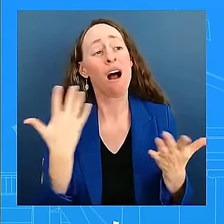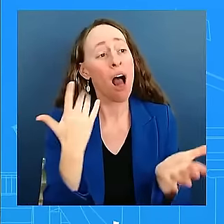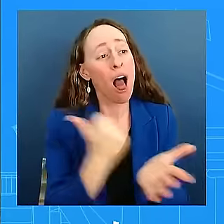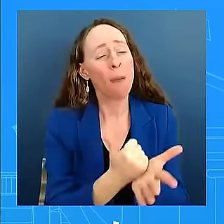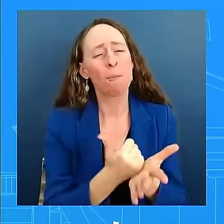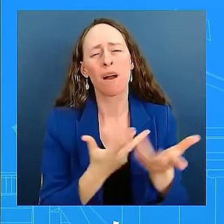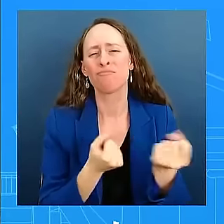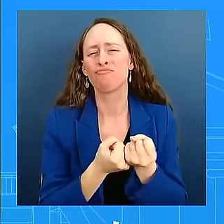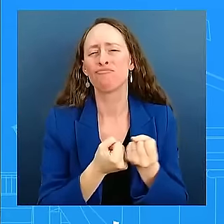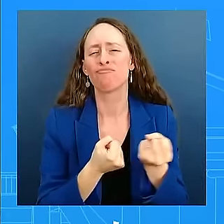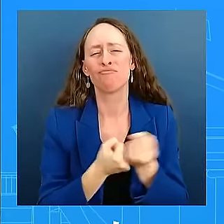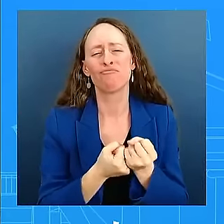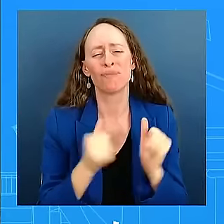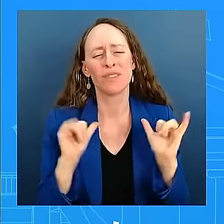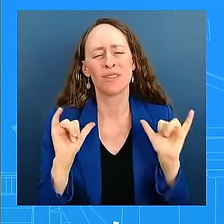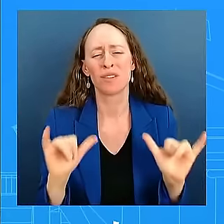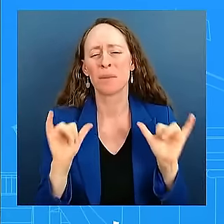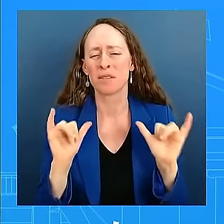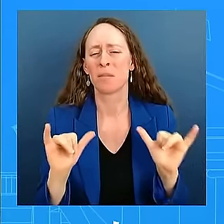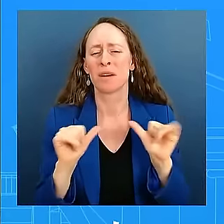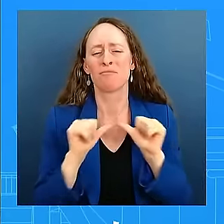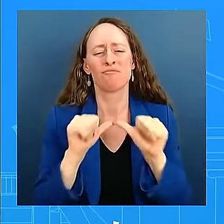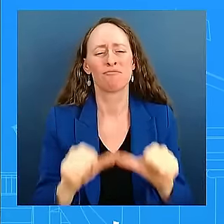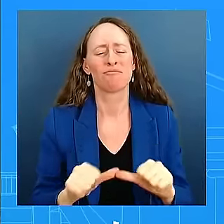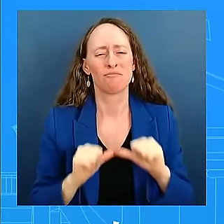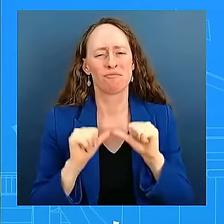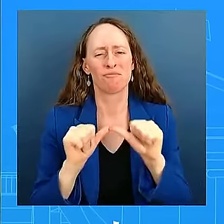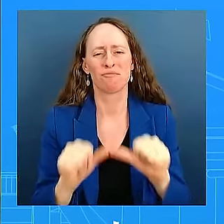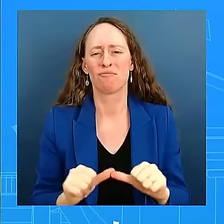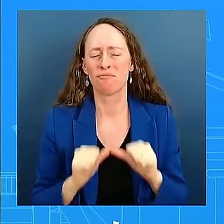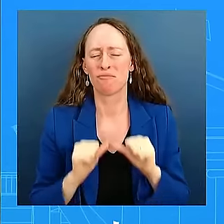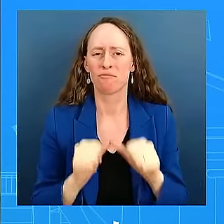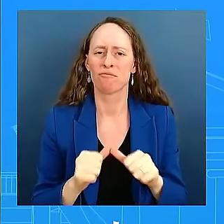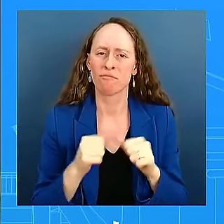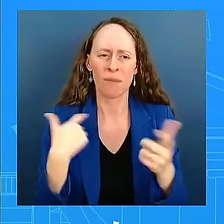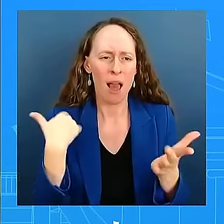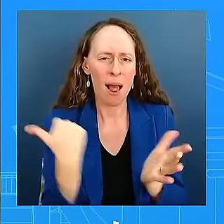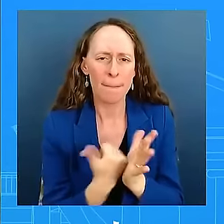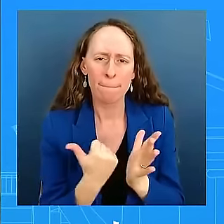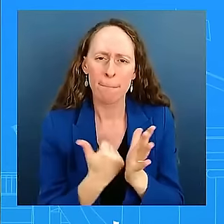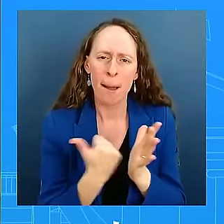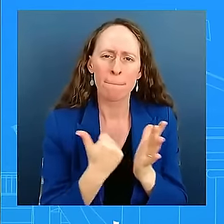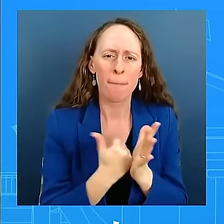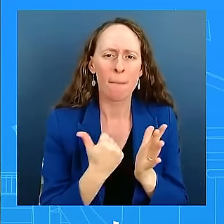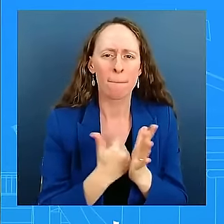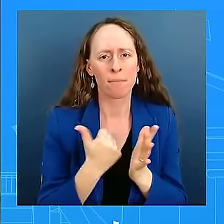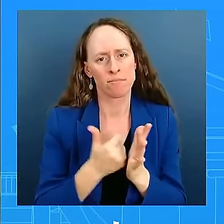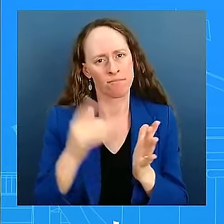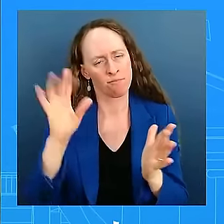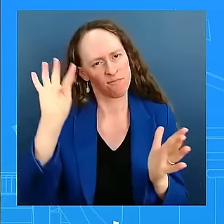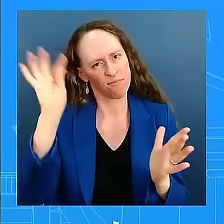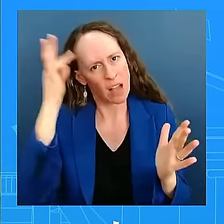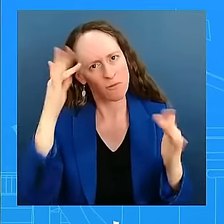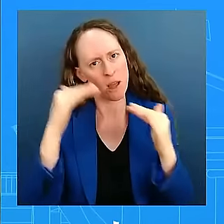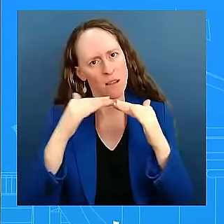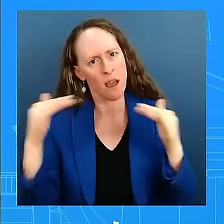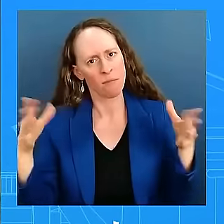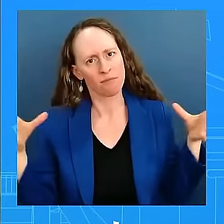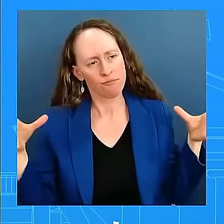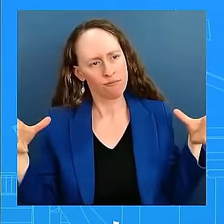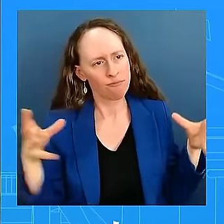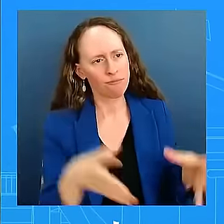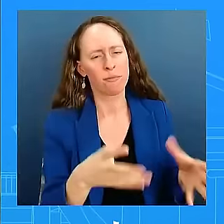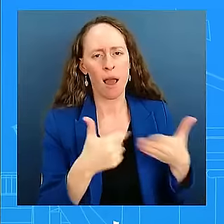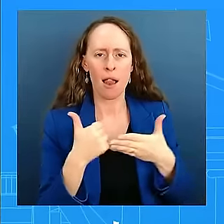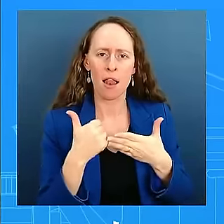robust, robust, all of government, if you will, federal response to this. And you have seen that. You have seen that over